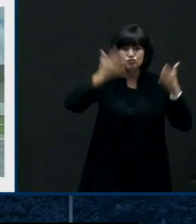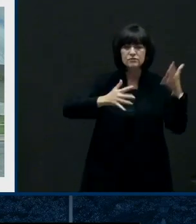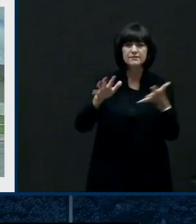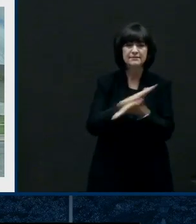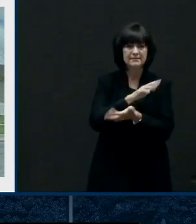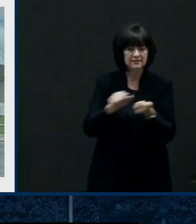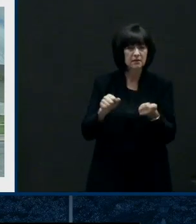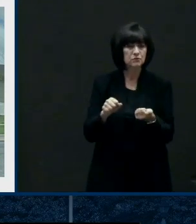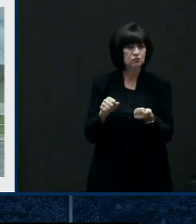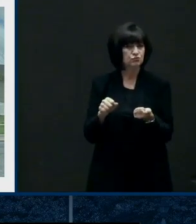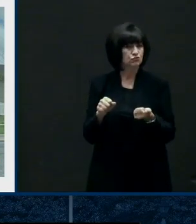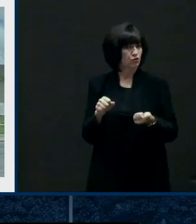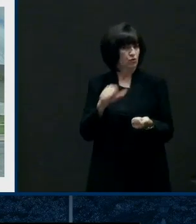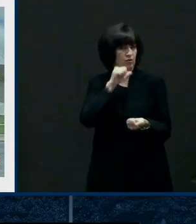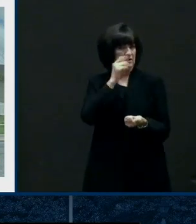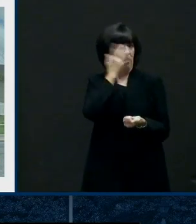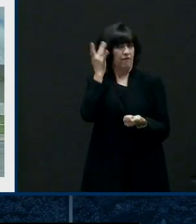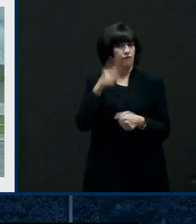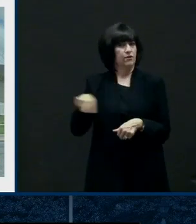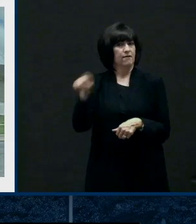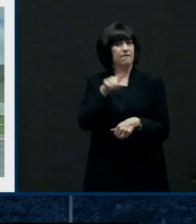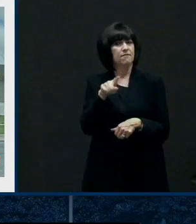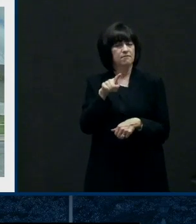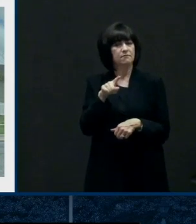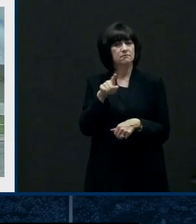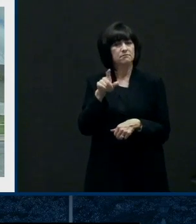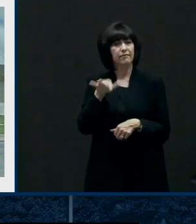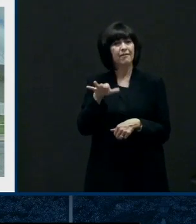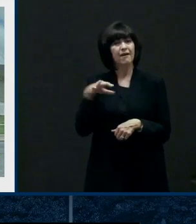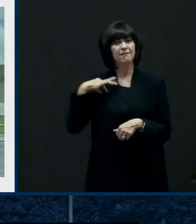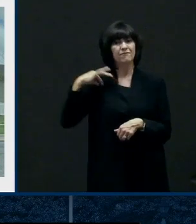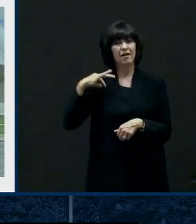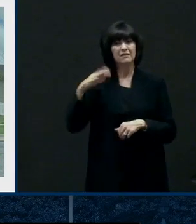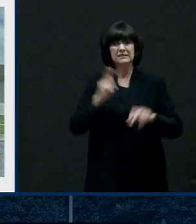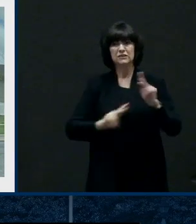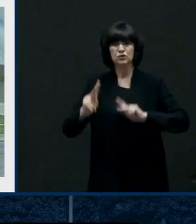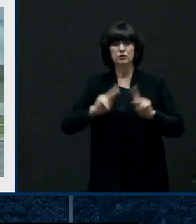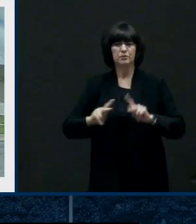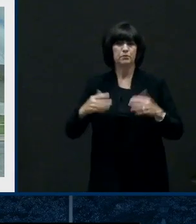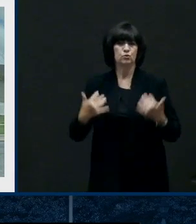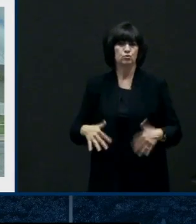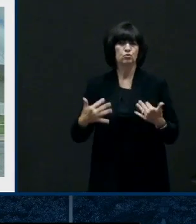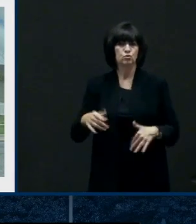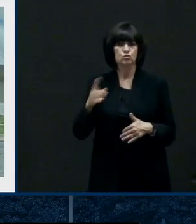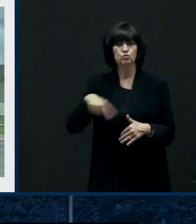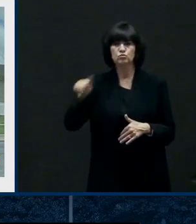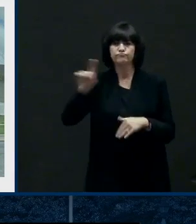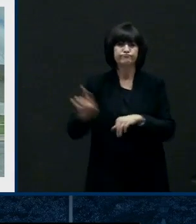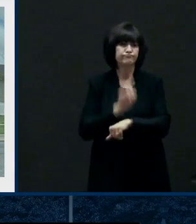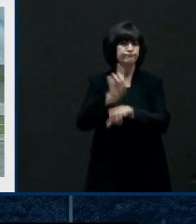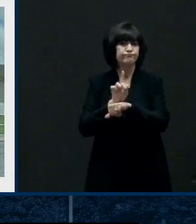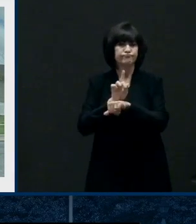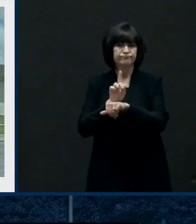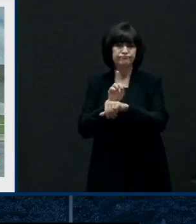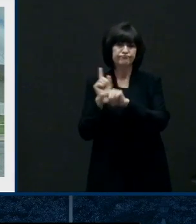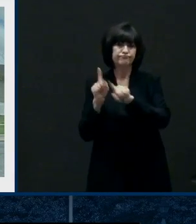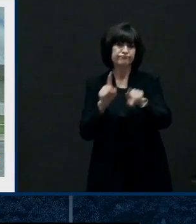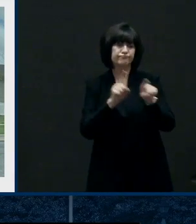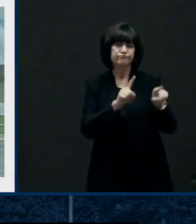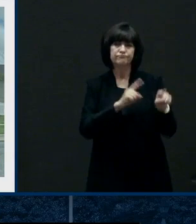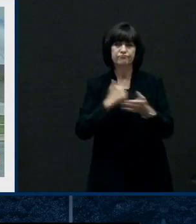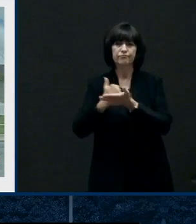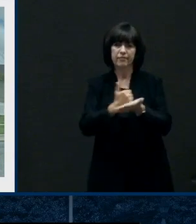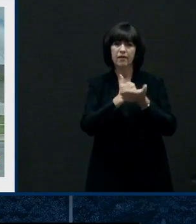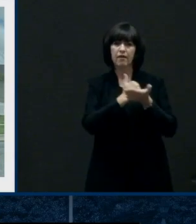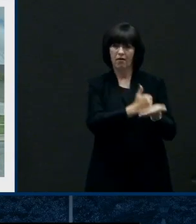there. And then let's not forget our volunteer organizations that we work with every day, the VOAD, so the volunteer organizations active in disasters, the American Red Cross